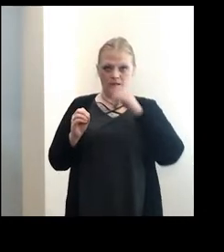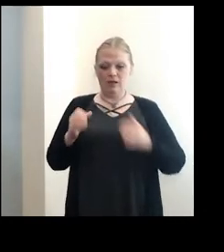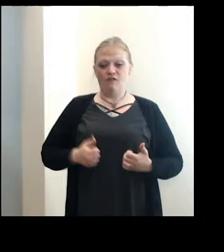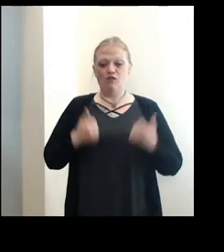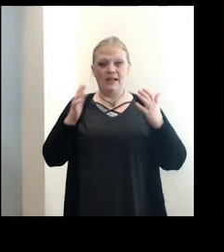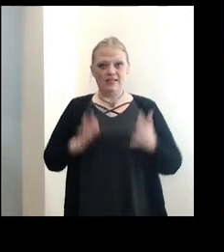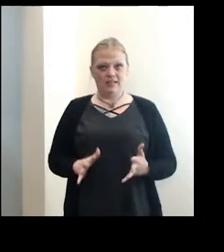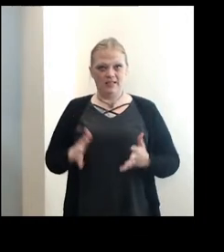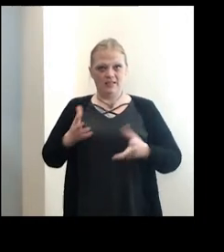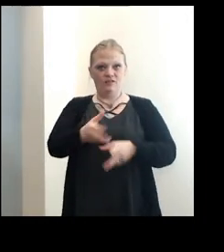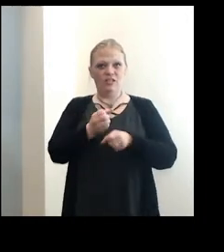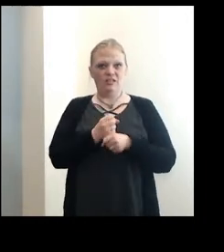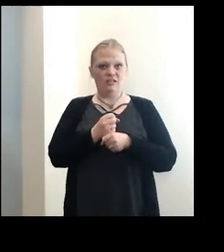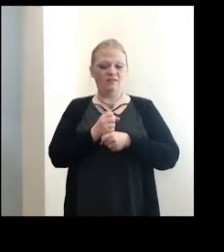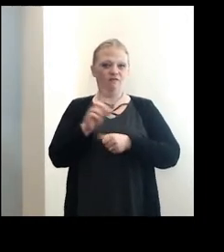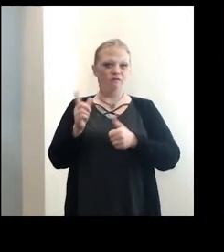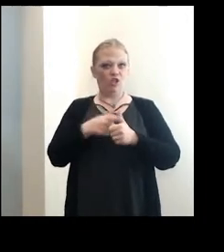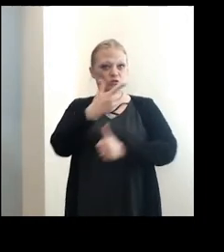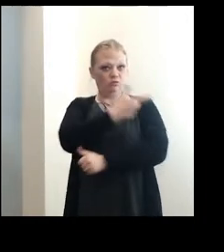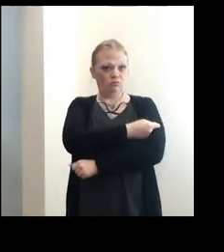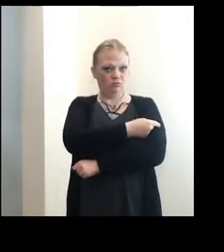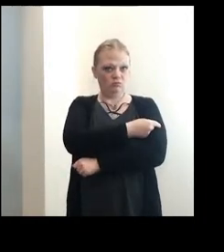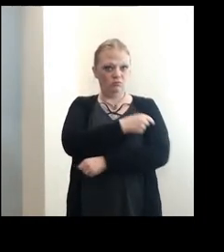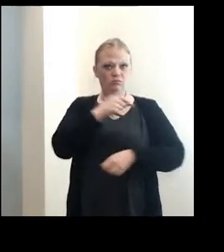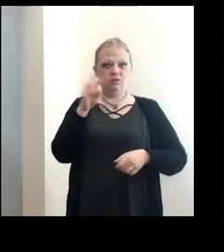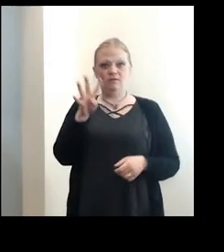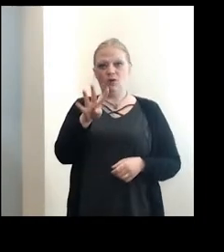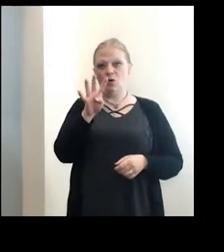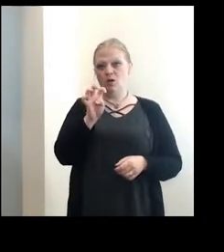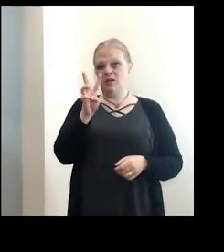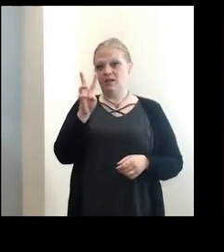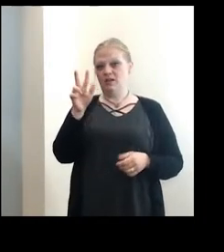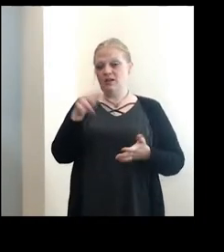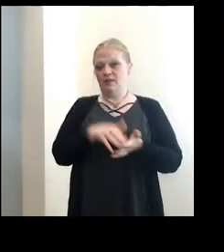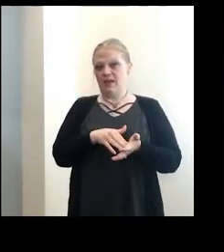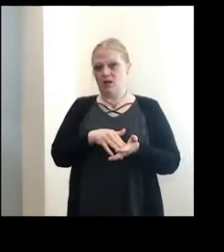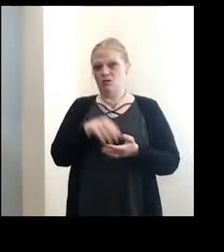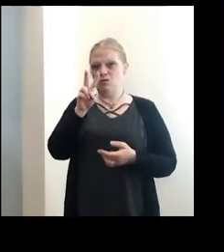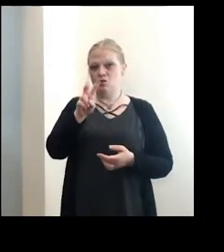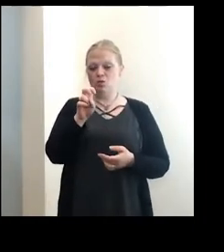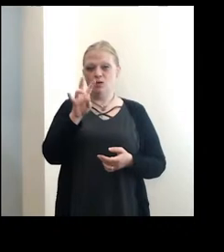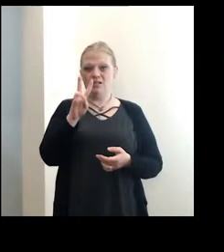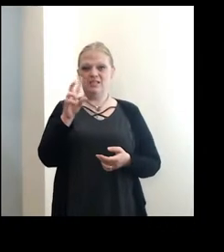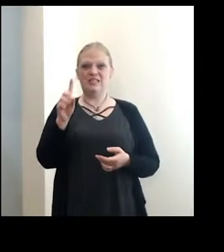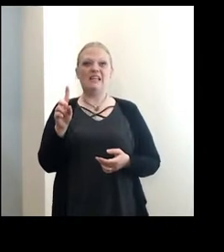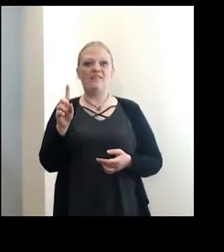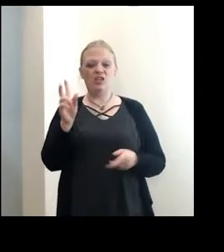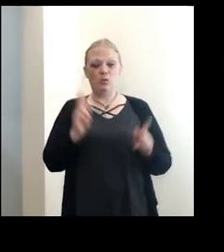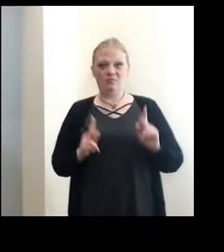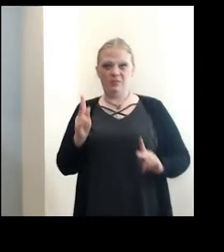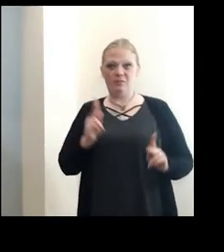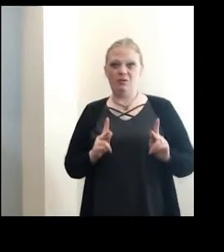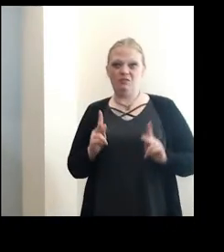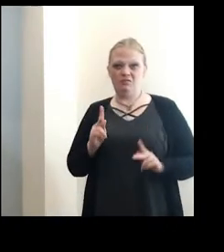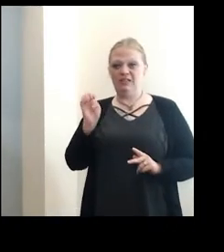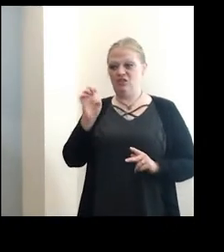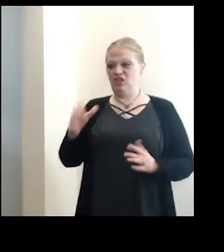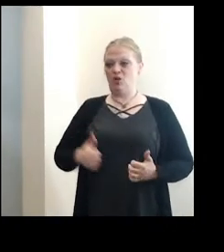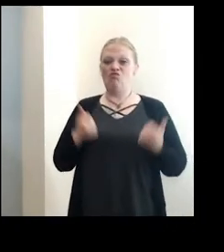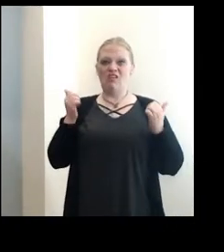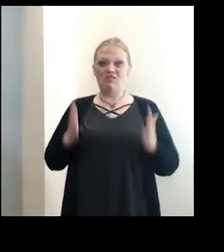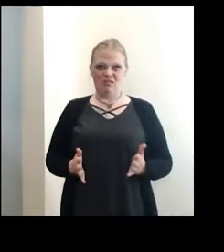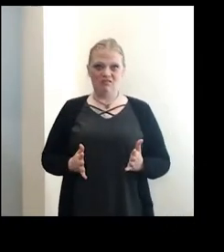residents had received their first dose. So that's 463,271 Erie County